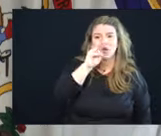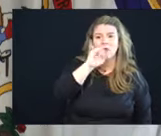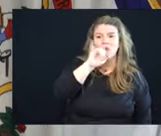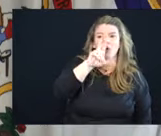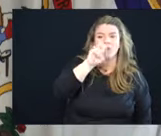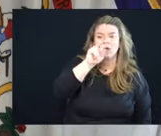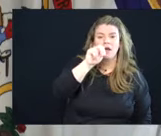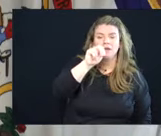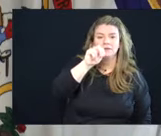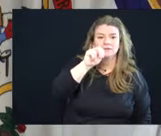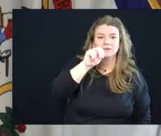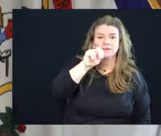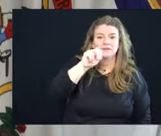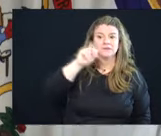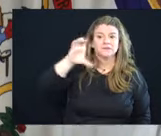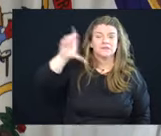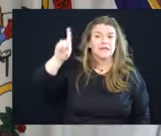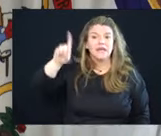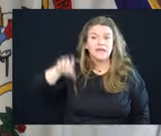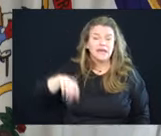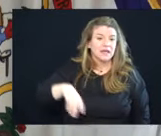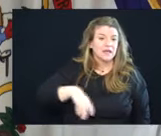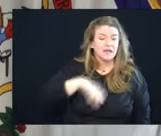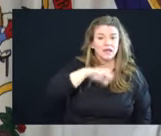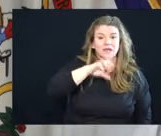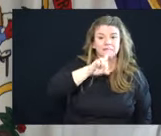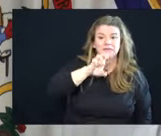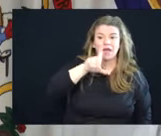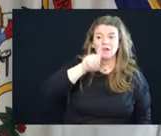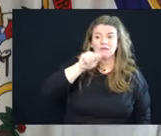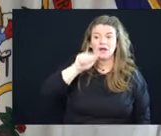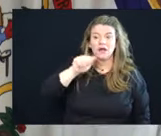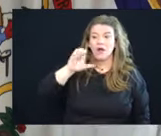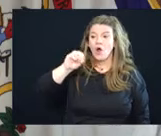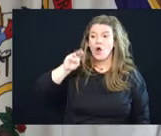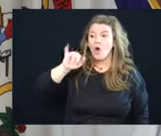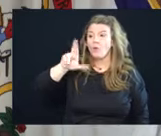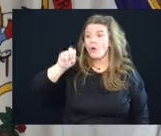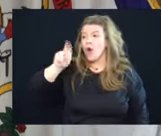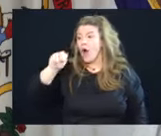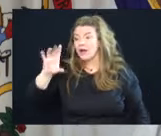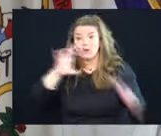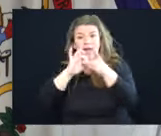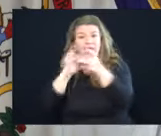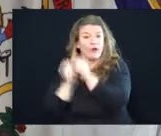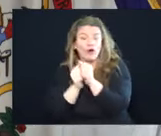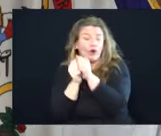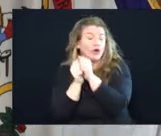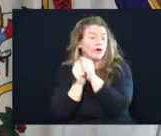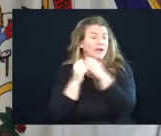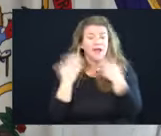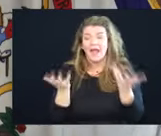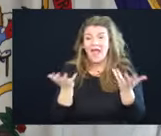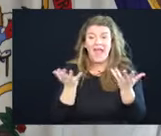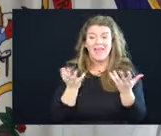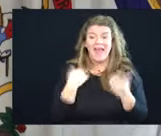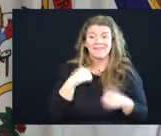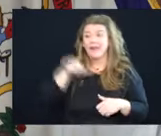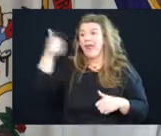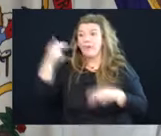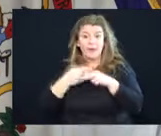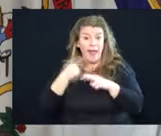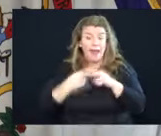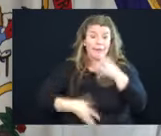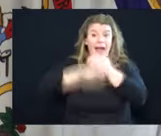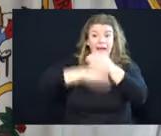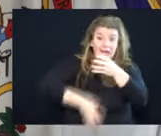Omicron CD or it be Delta Omicron combined together and we give it another name,